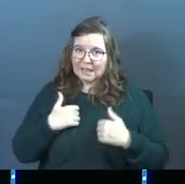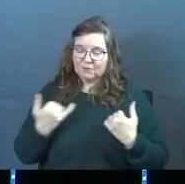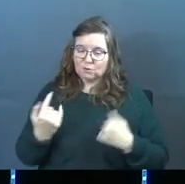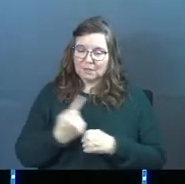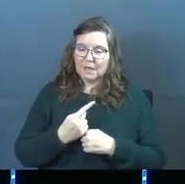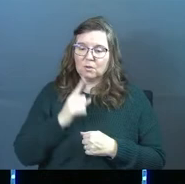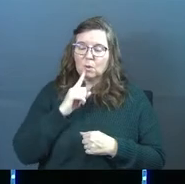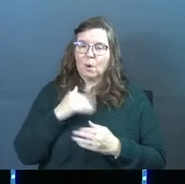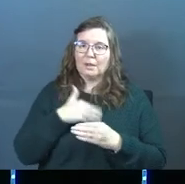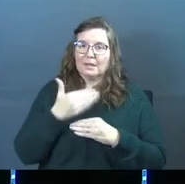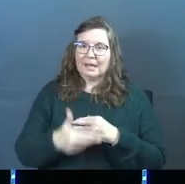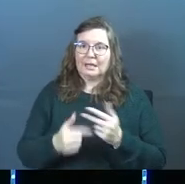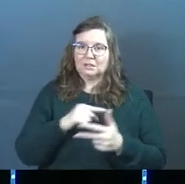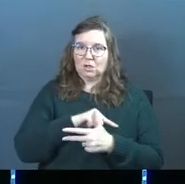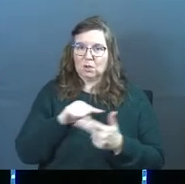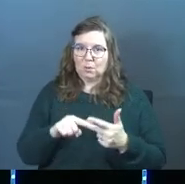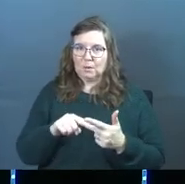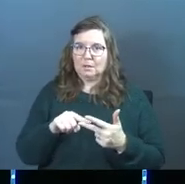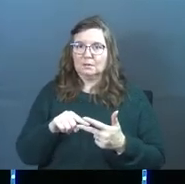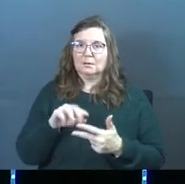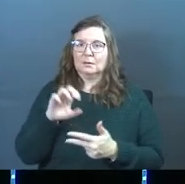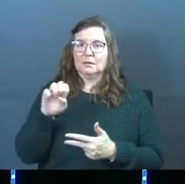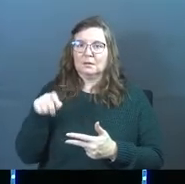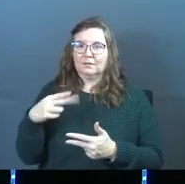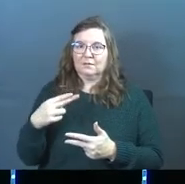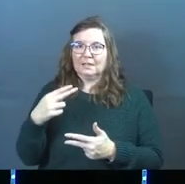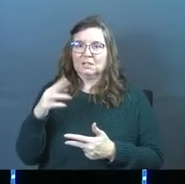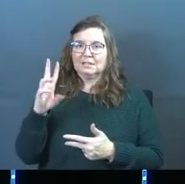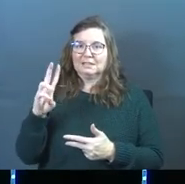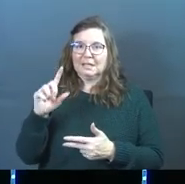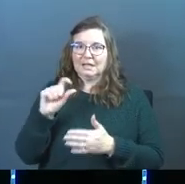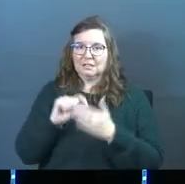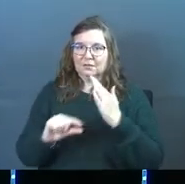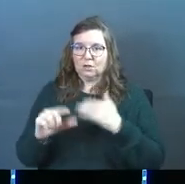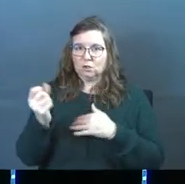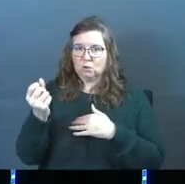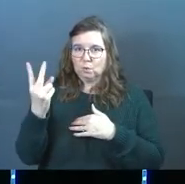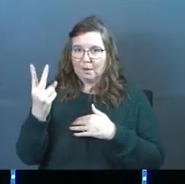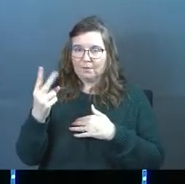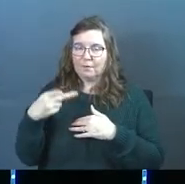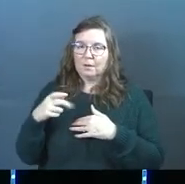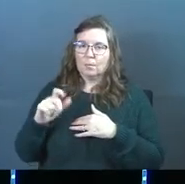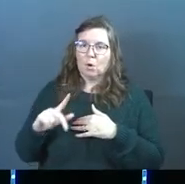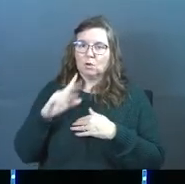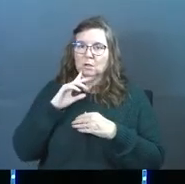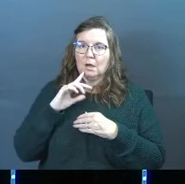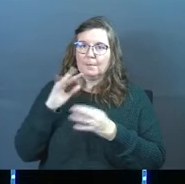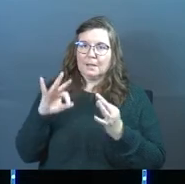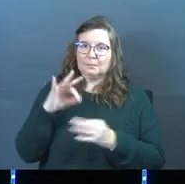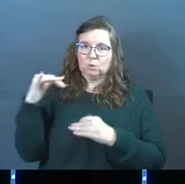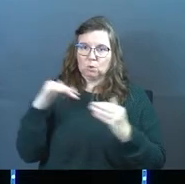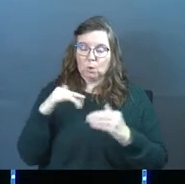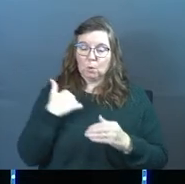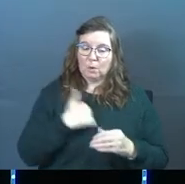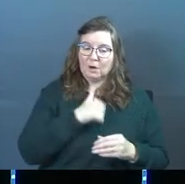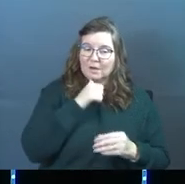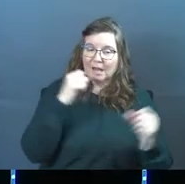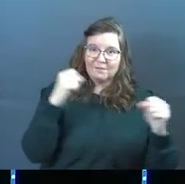today. So those are our next three steps. So Ephesians chapter 6, verse 12. This is Paul talking about spiritual warfare. He says,